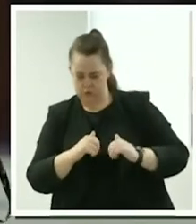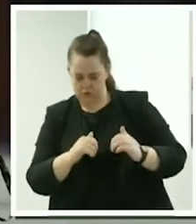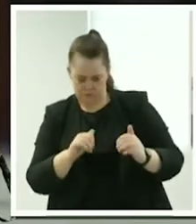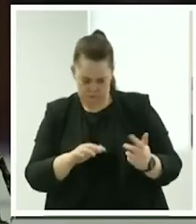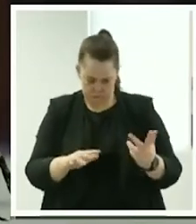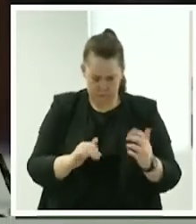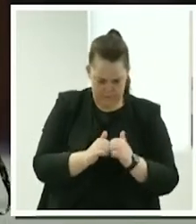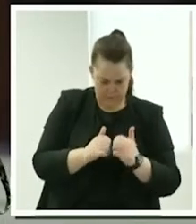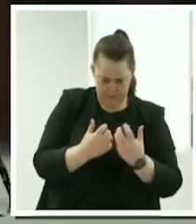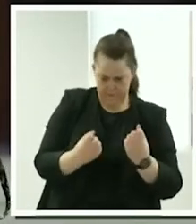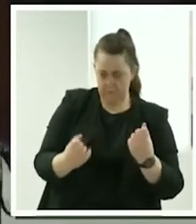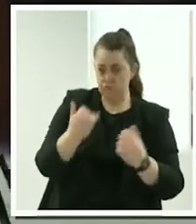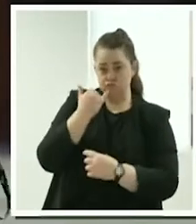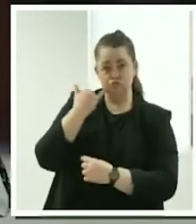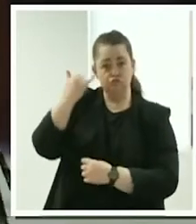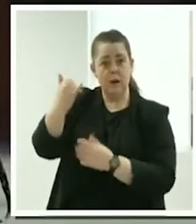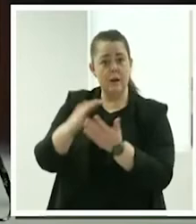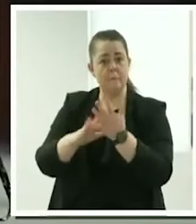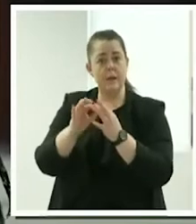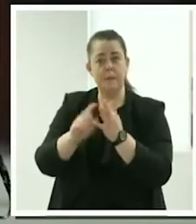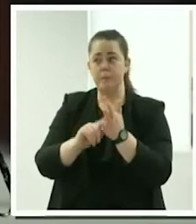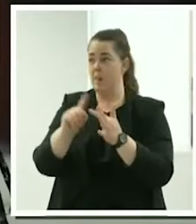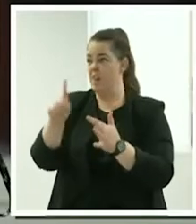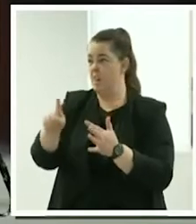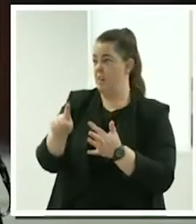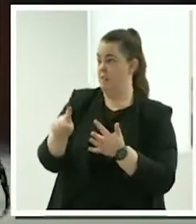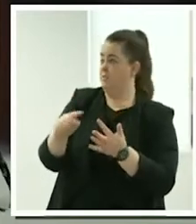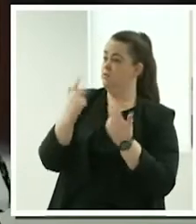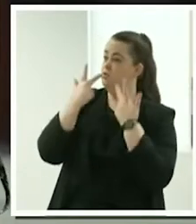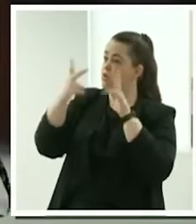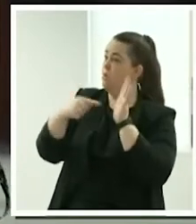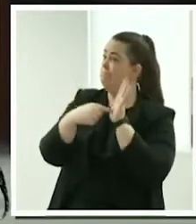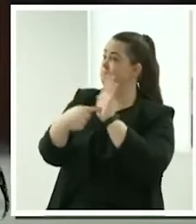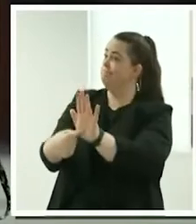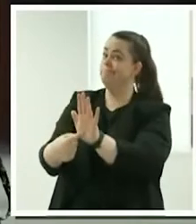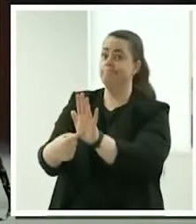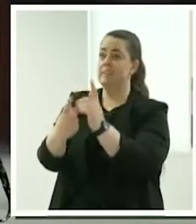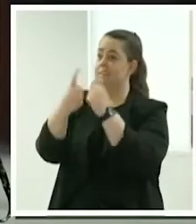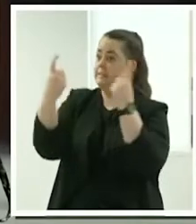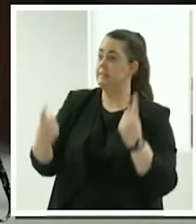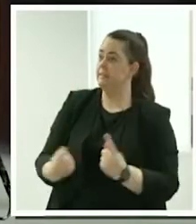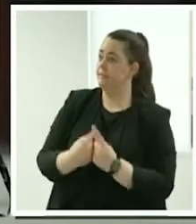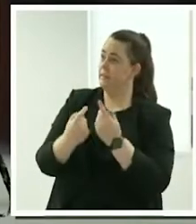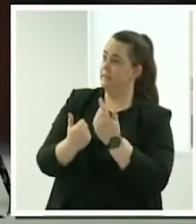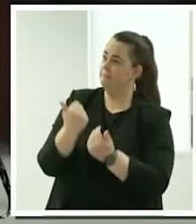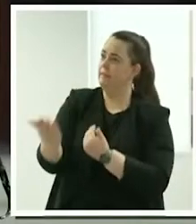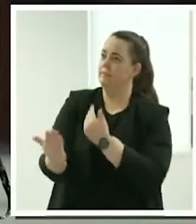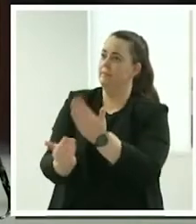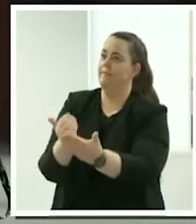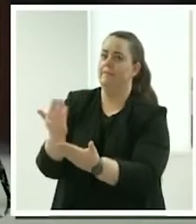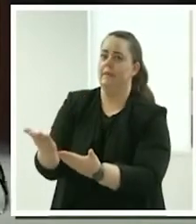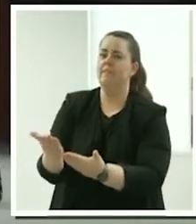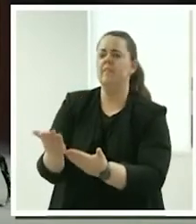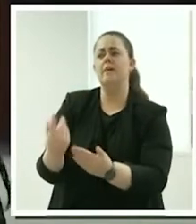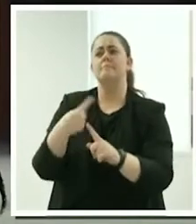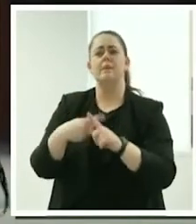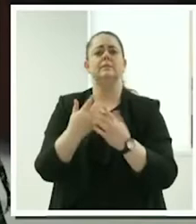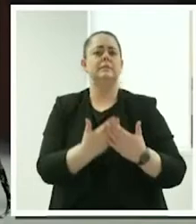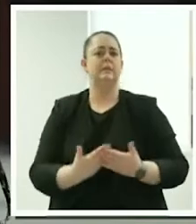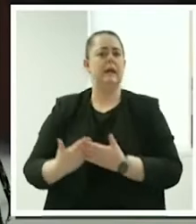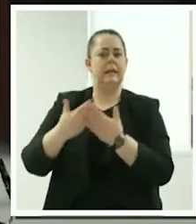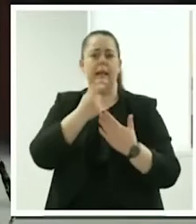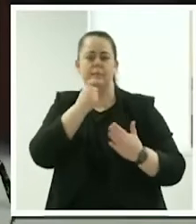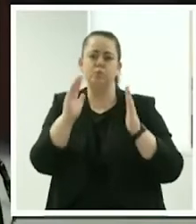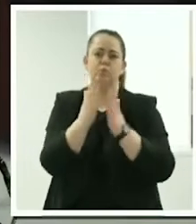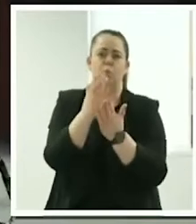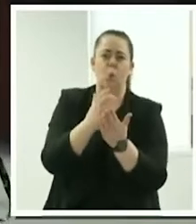my credentials, all my certificates. Of course, I did a bit more study and yeah, I was